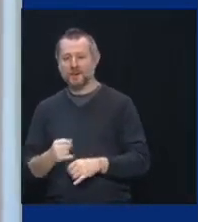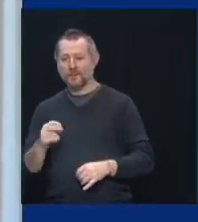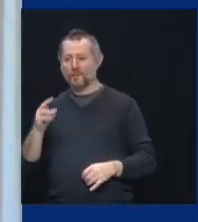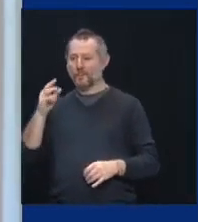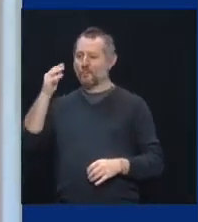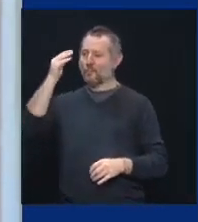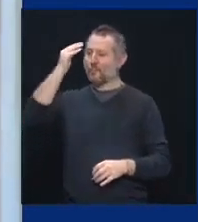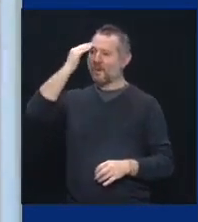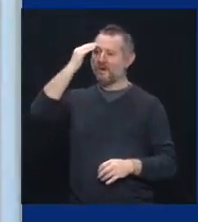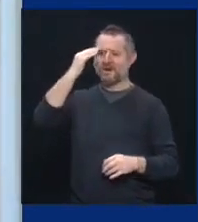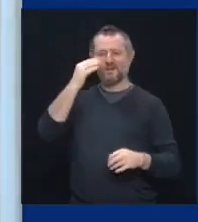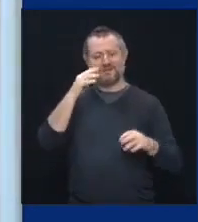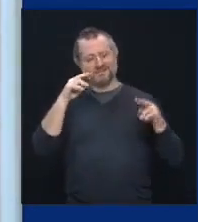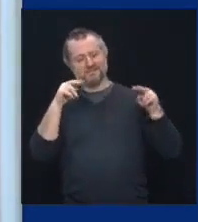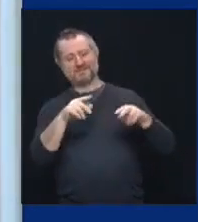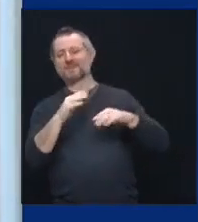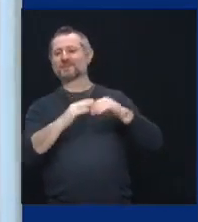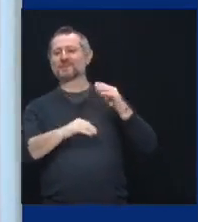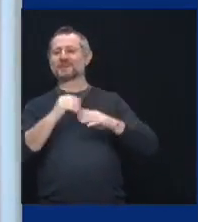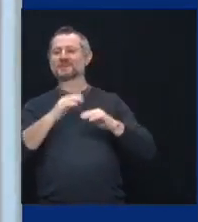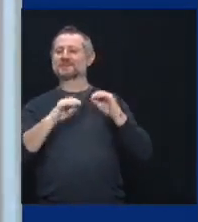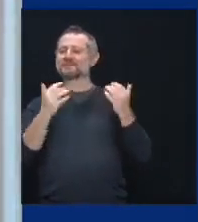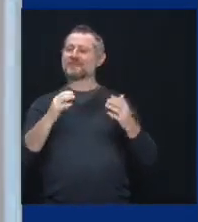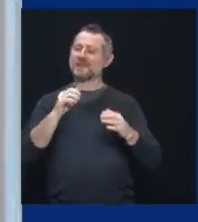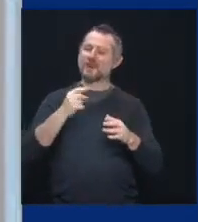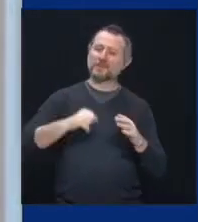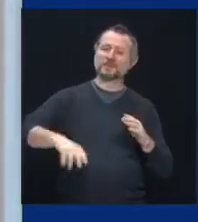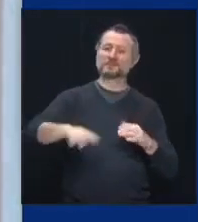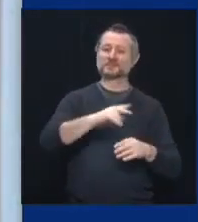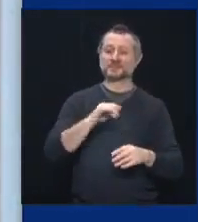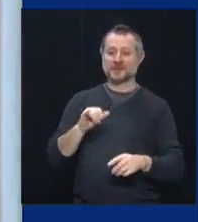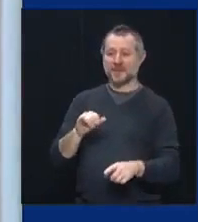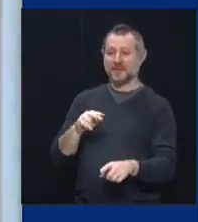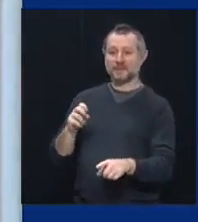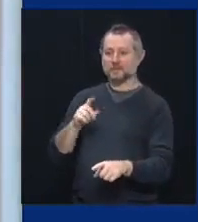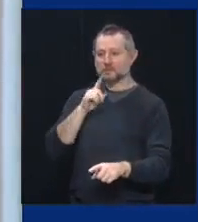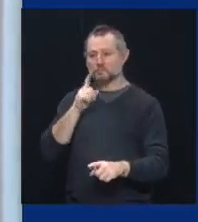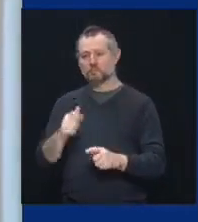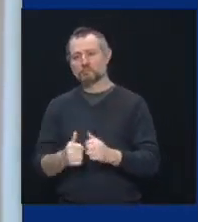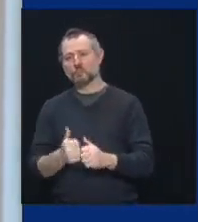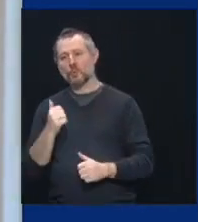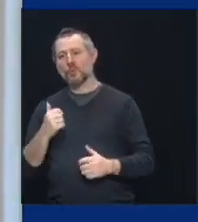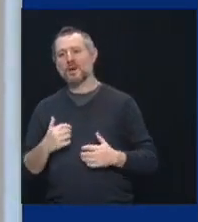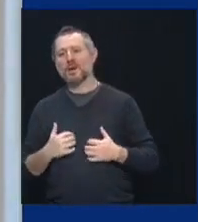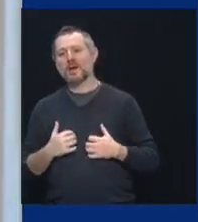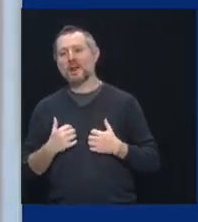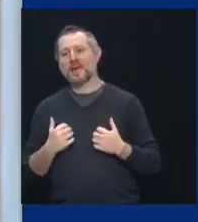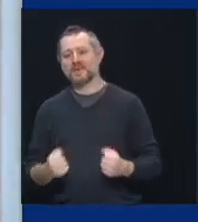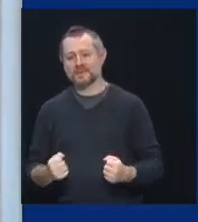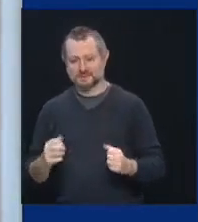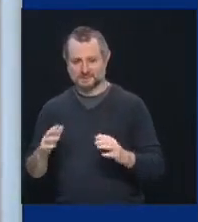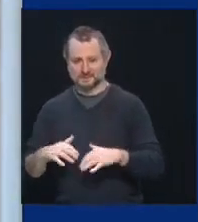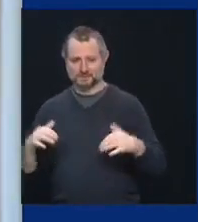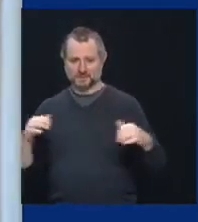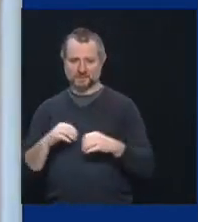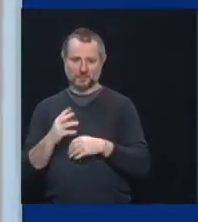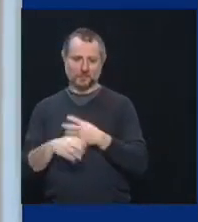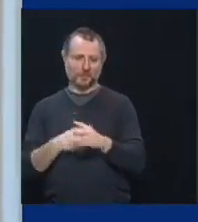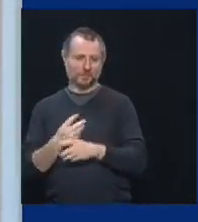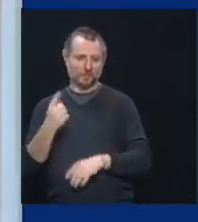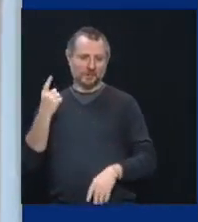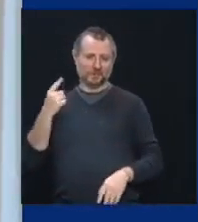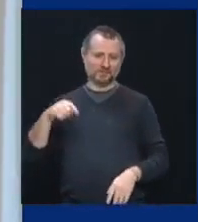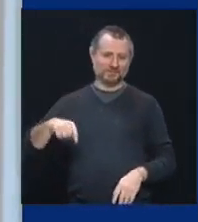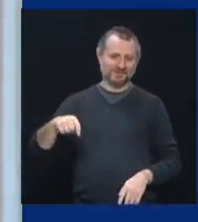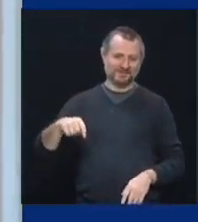most healthy, safest stadium in the world. Um, we've done everything we possibly can. Our staff has just been tremendous